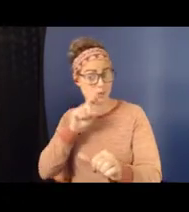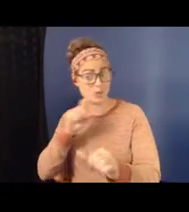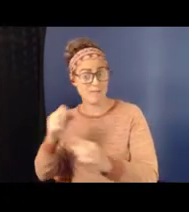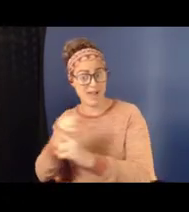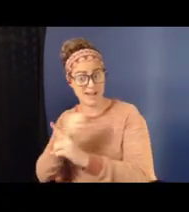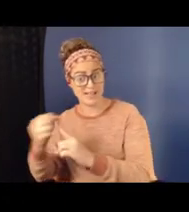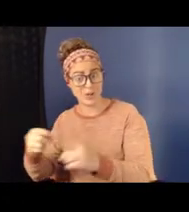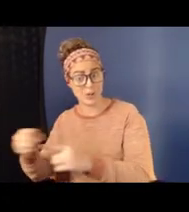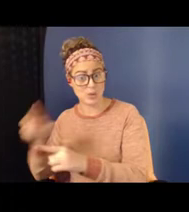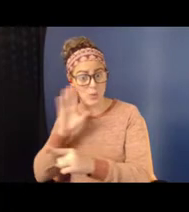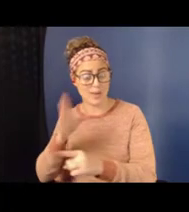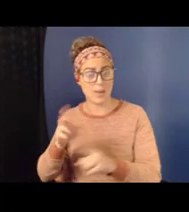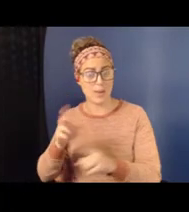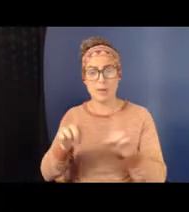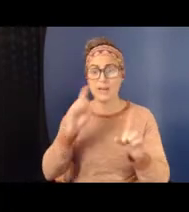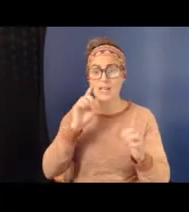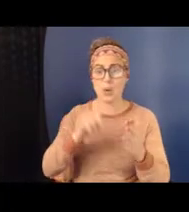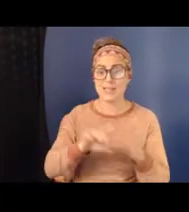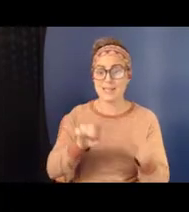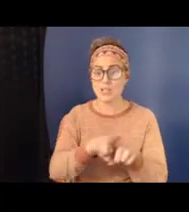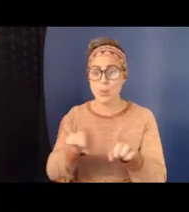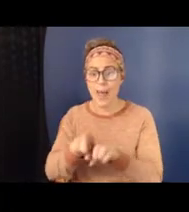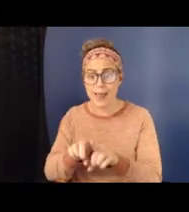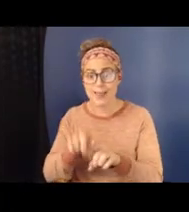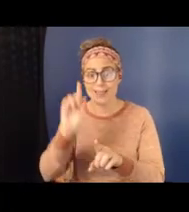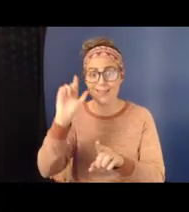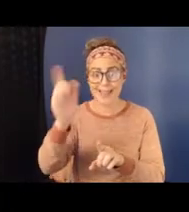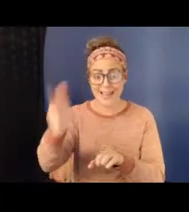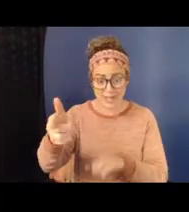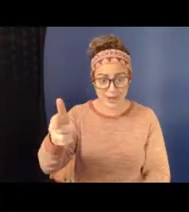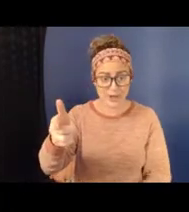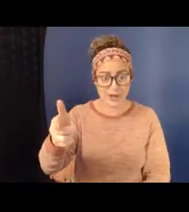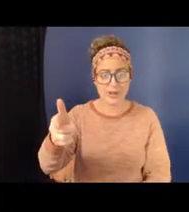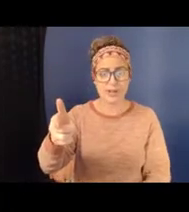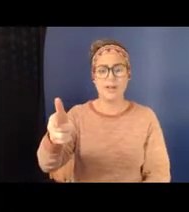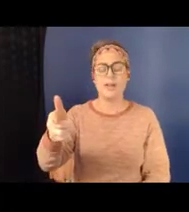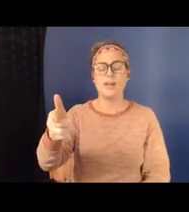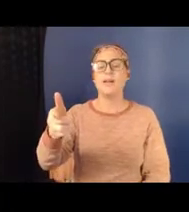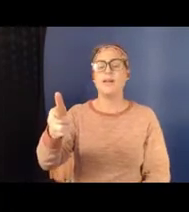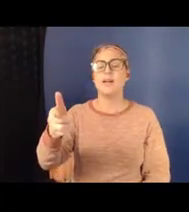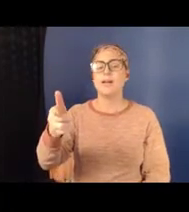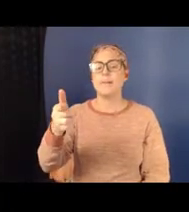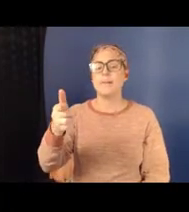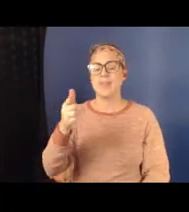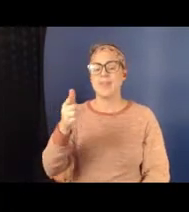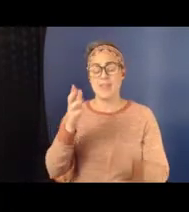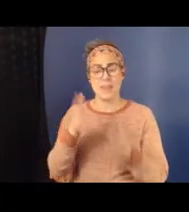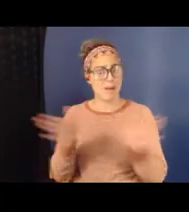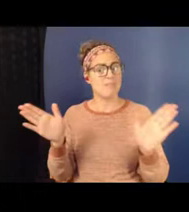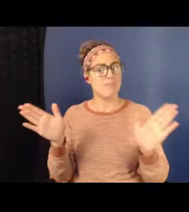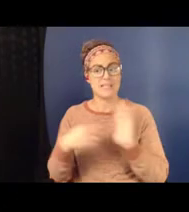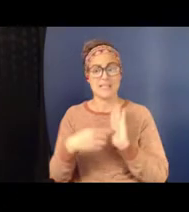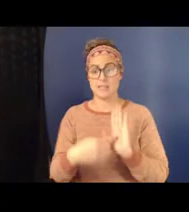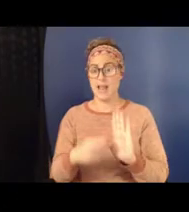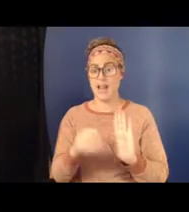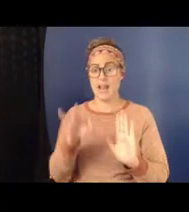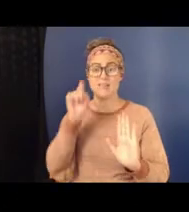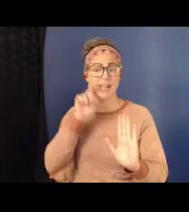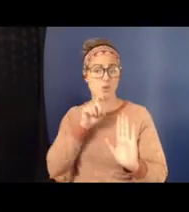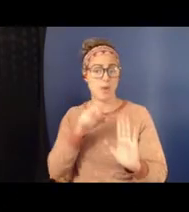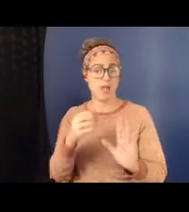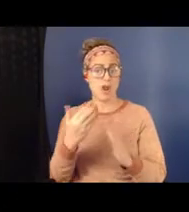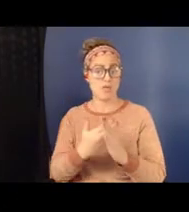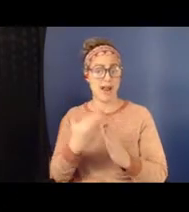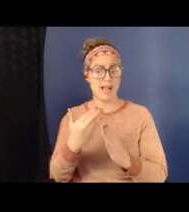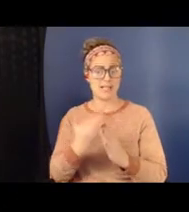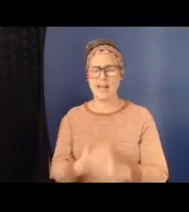also, what we're finding is, and Nan Stein has really talked about just the public display of sexual harassment. So, imagine